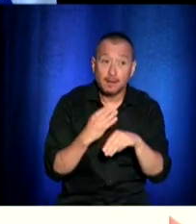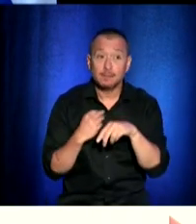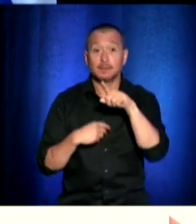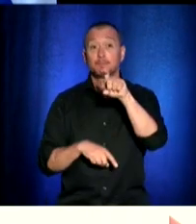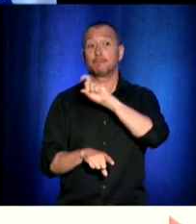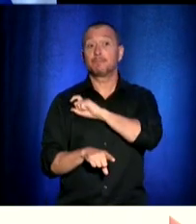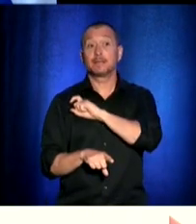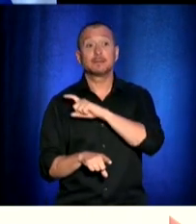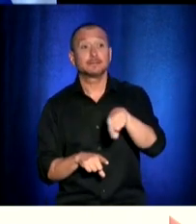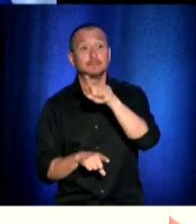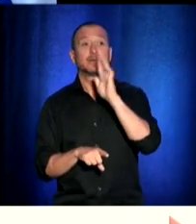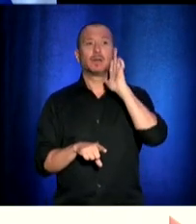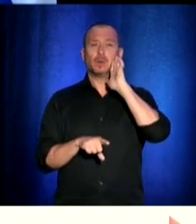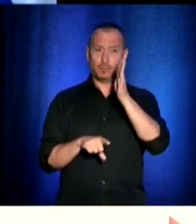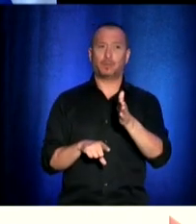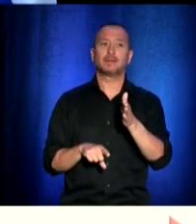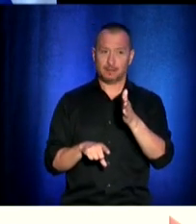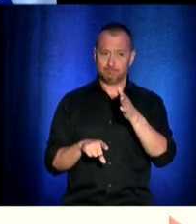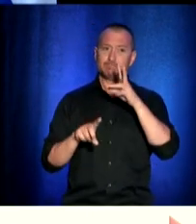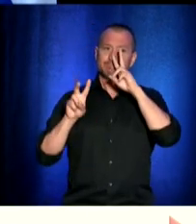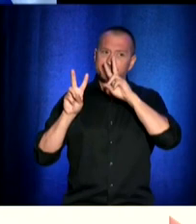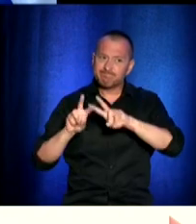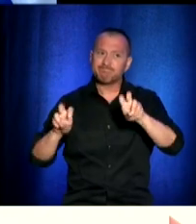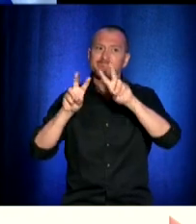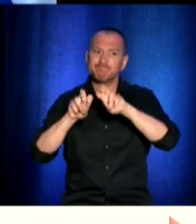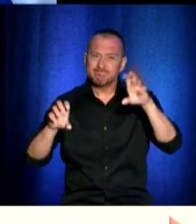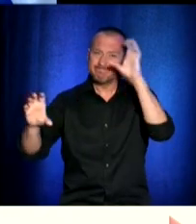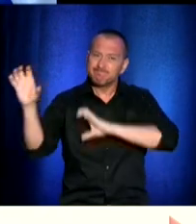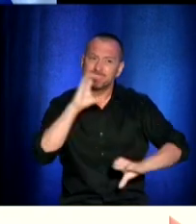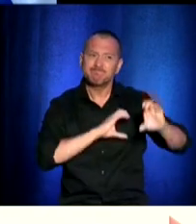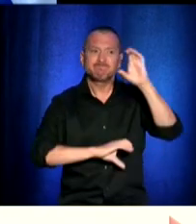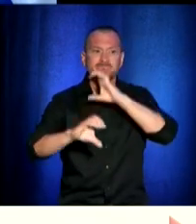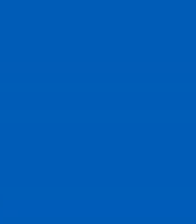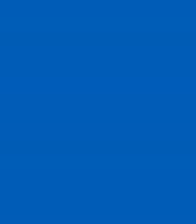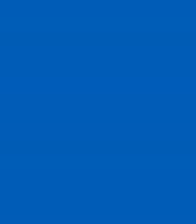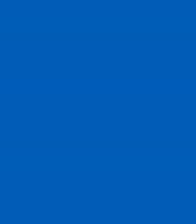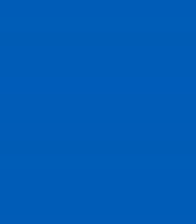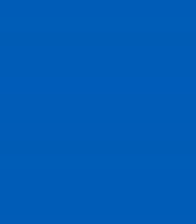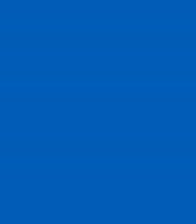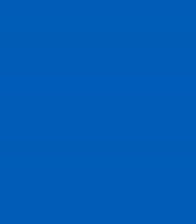to find the responsible. something that's possible.